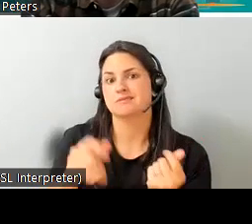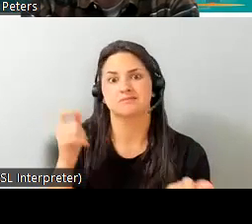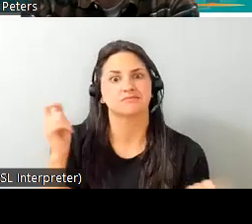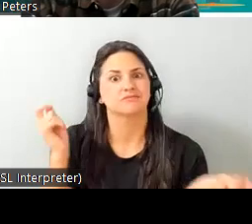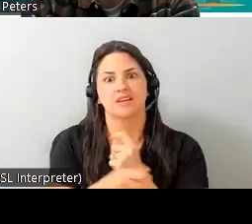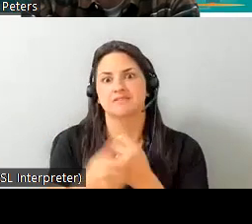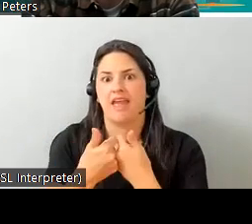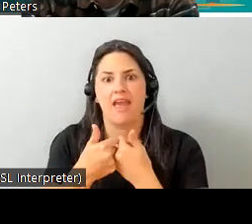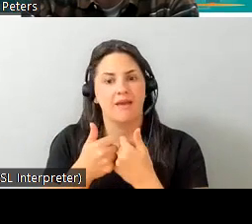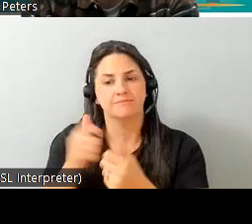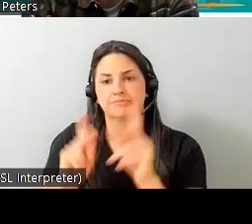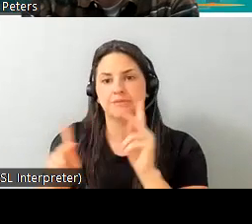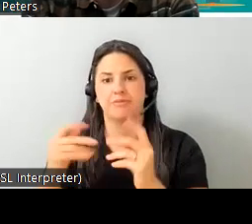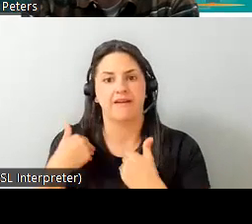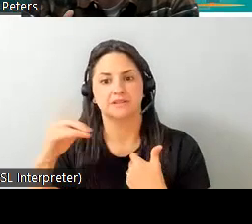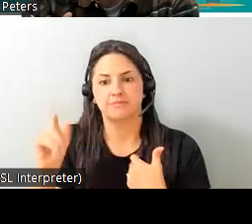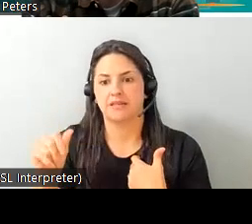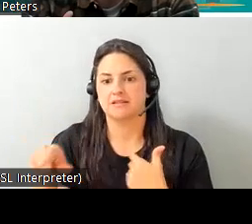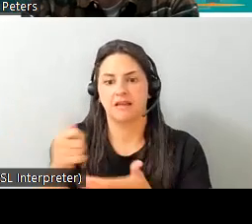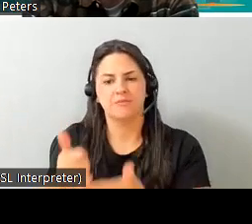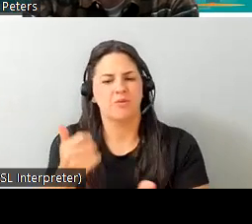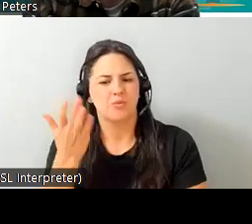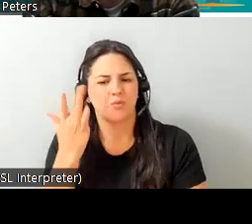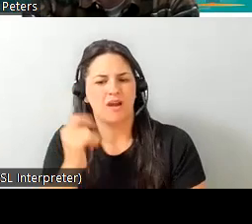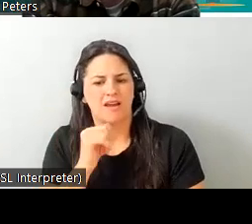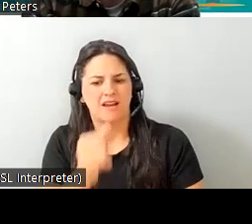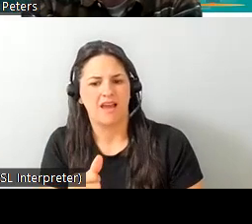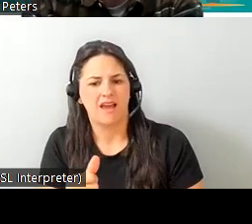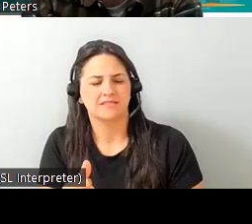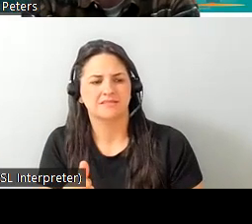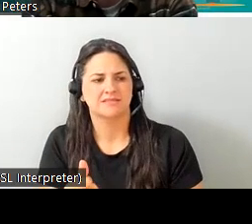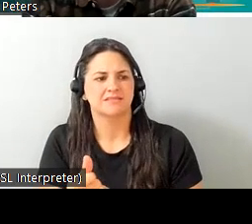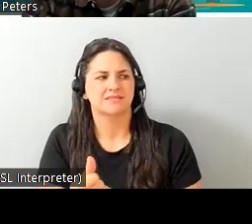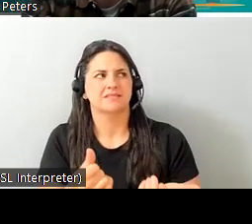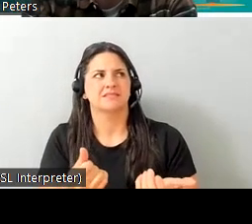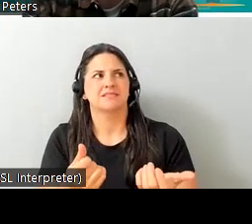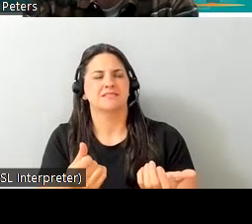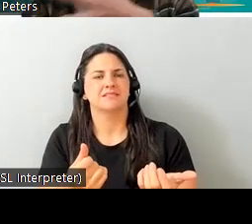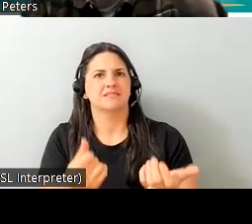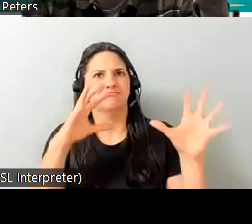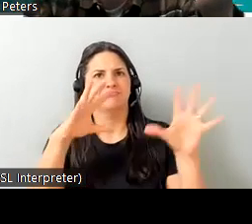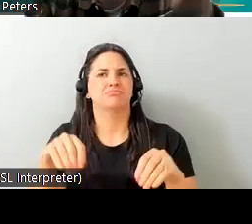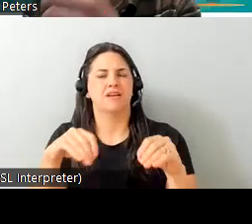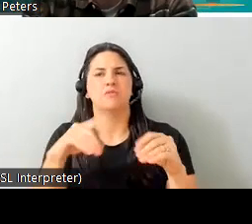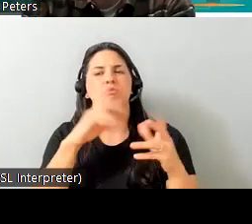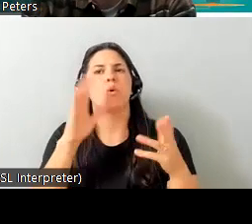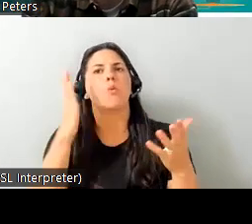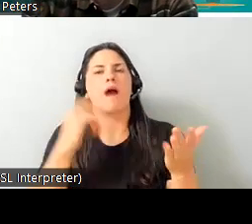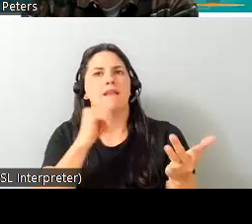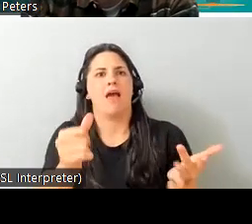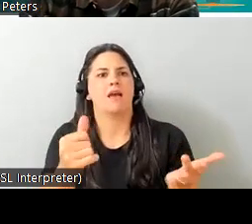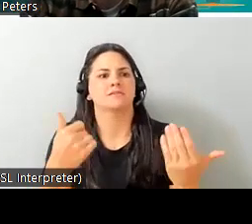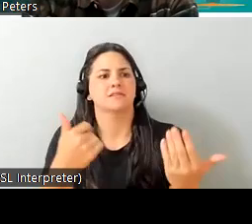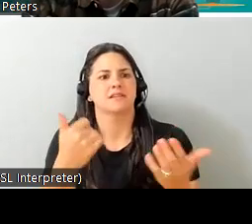disabilities why haven't we seen more solutions typically you know specifically targeting this area this is kind of multifaceted